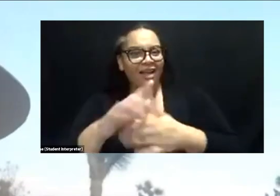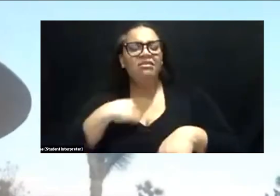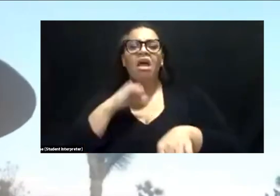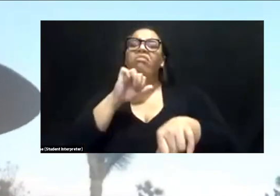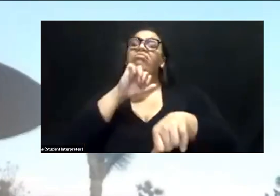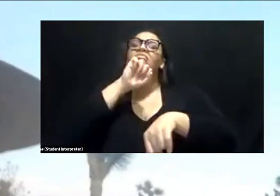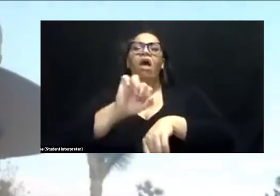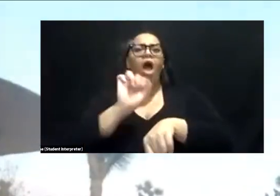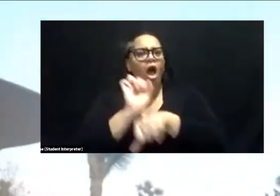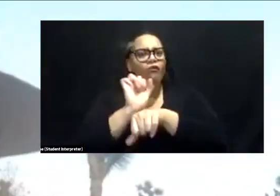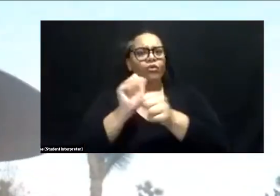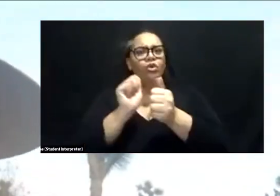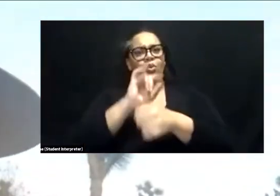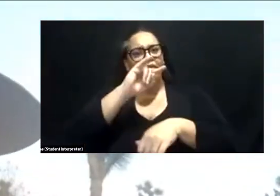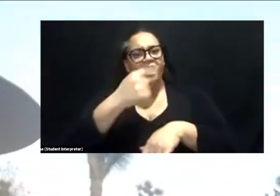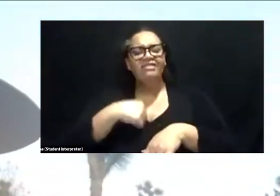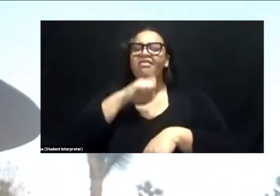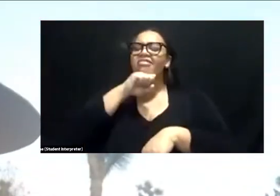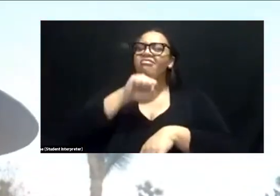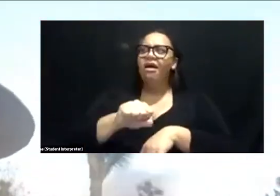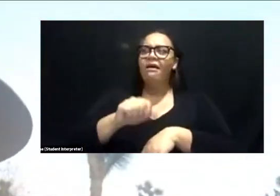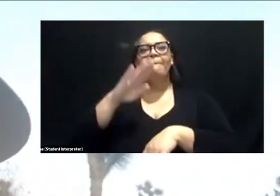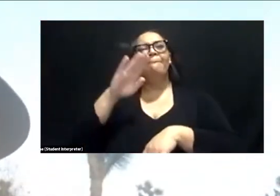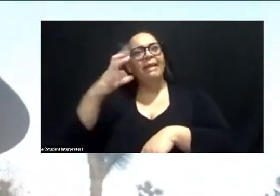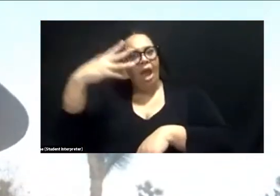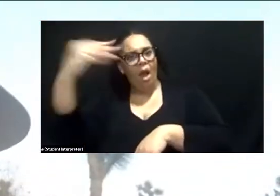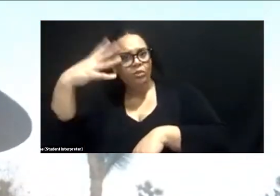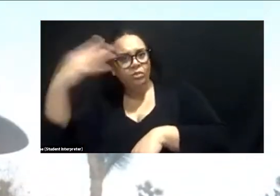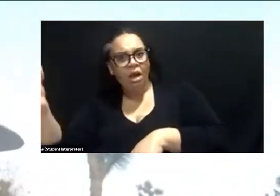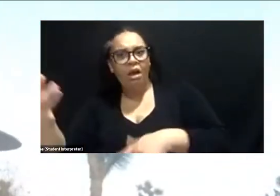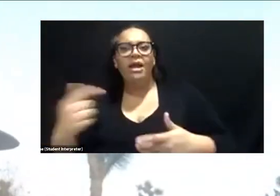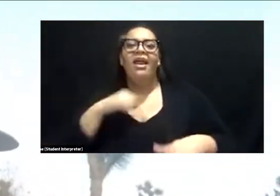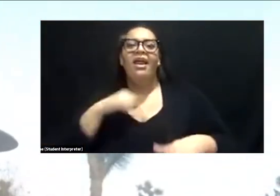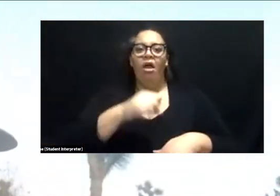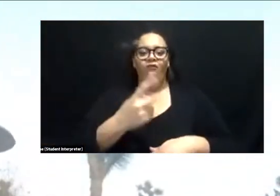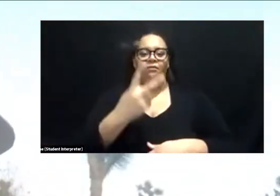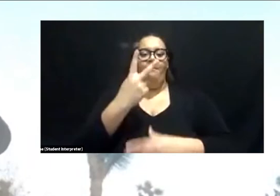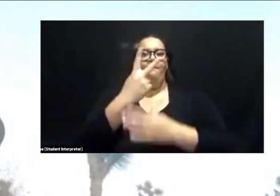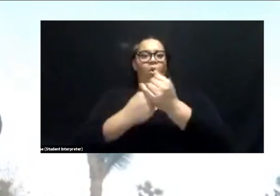love being outside. And it's nice that I get to work someplace where those things come together.